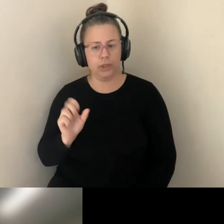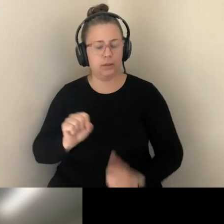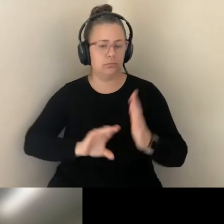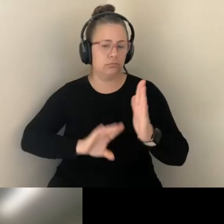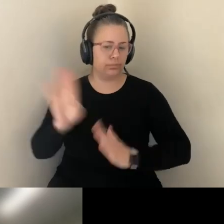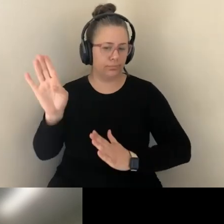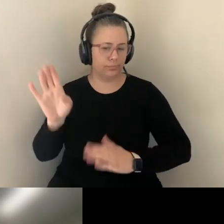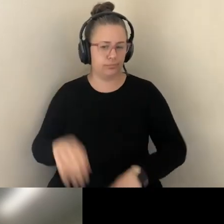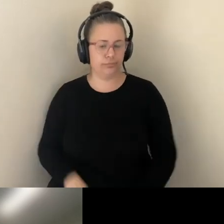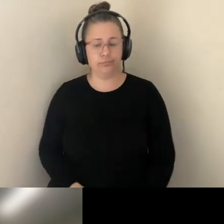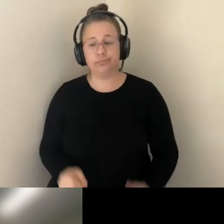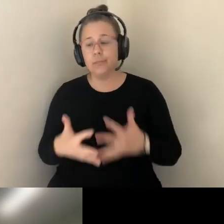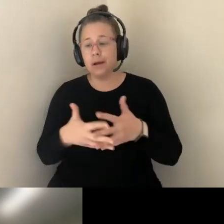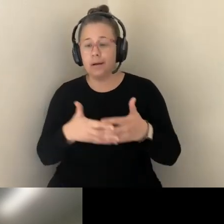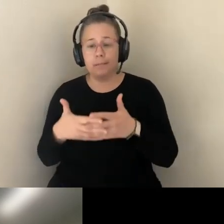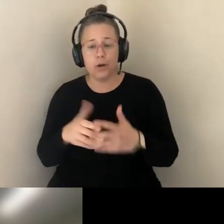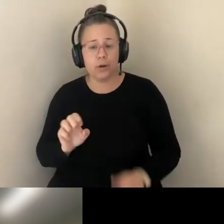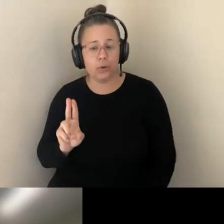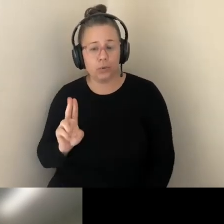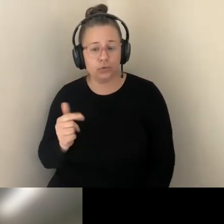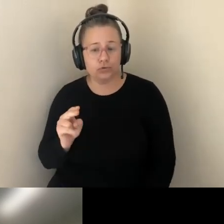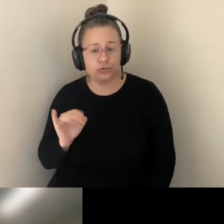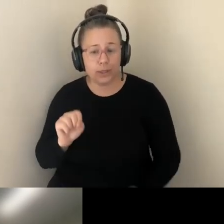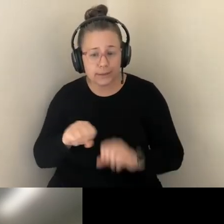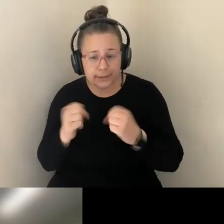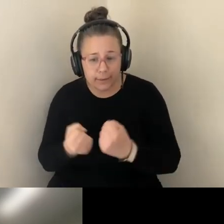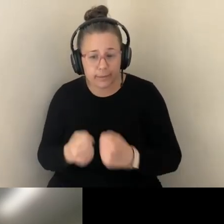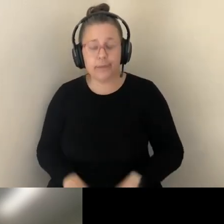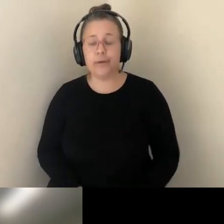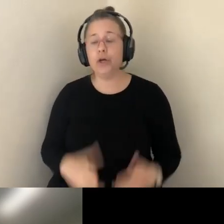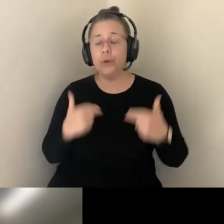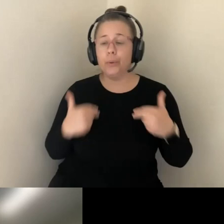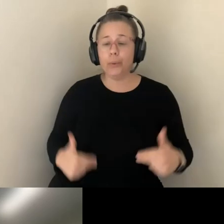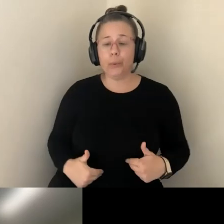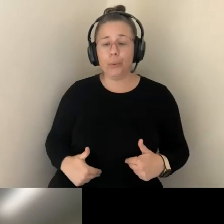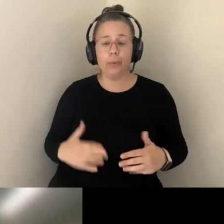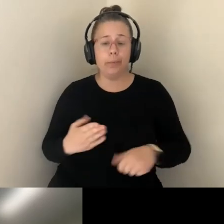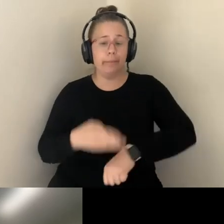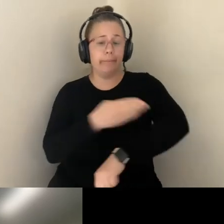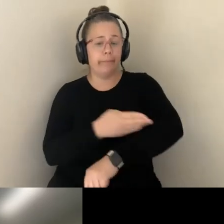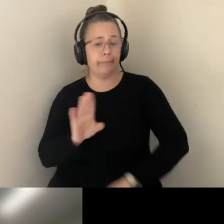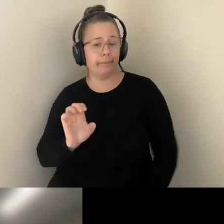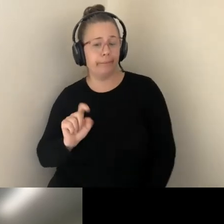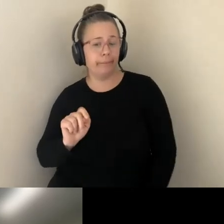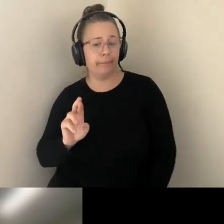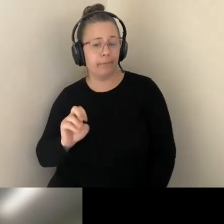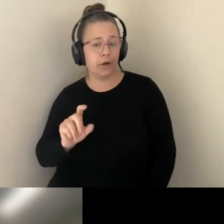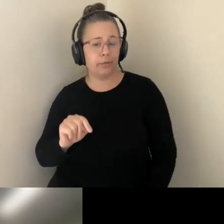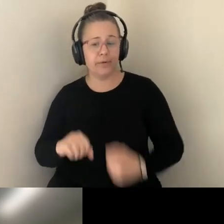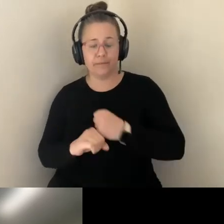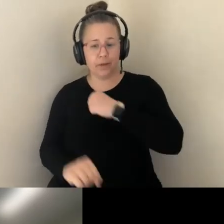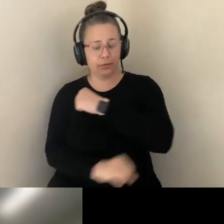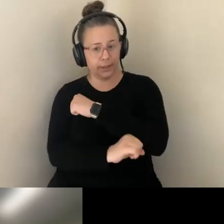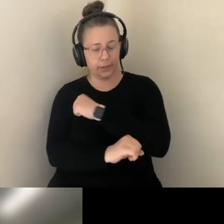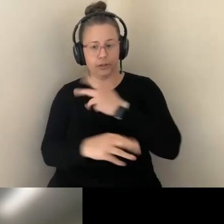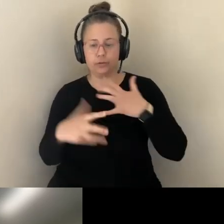AMERICAN EGENICS SOCIETY AND THE HUMAN BETTERMENT FOUNDATION HAD ROBUST MEMBERSHIPS AND PLAYED A STRONG ADVOCACY ROLE